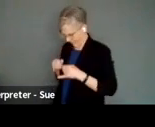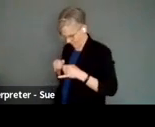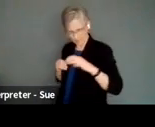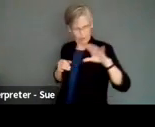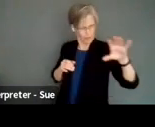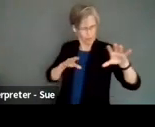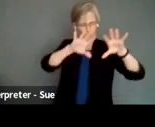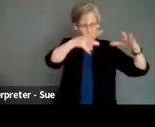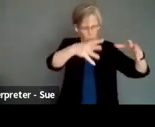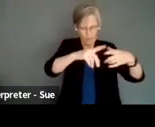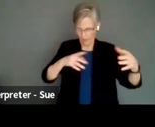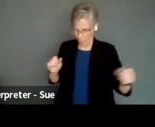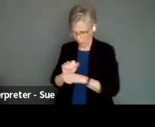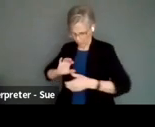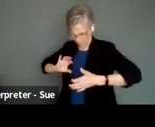wellness.